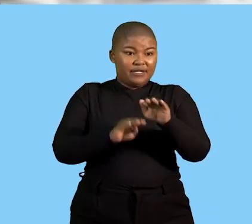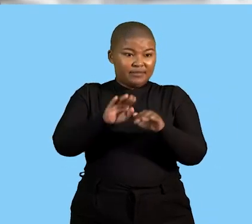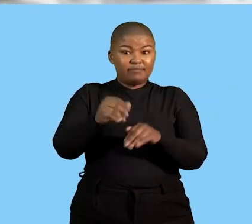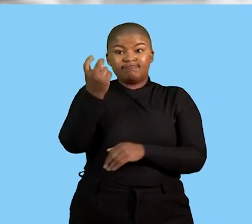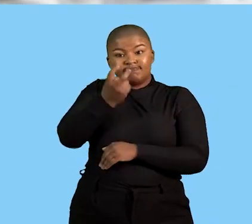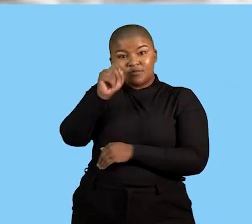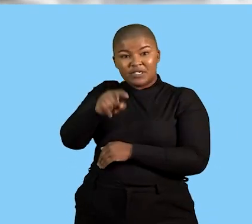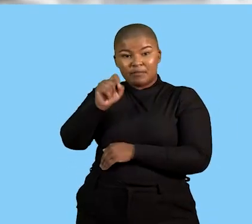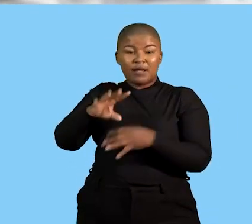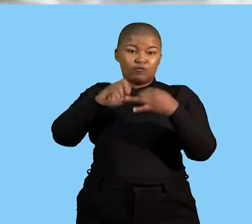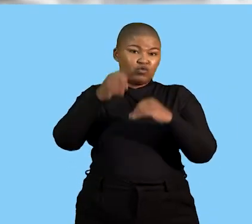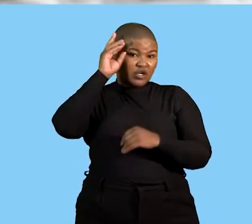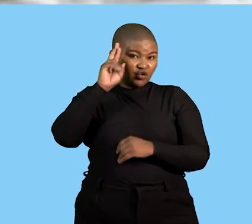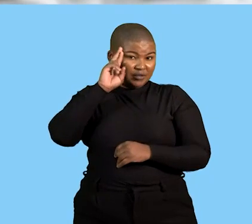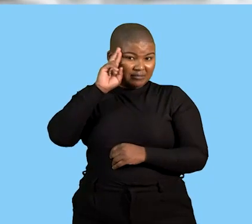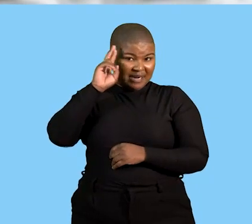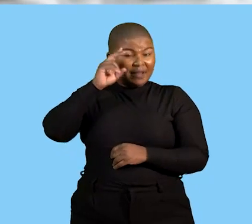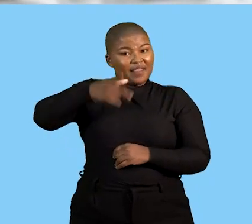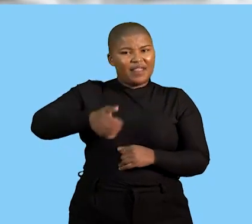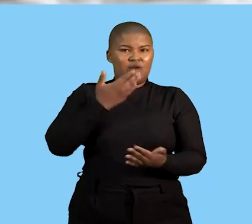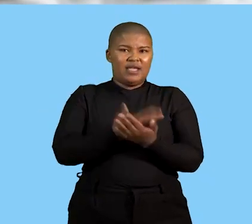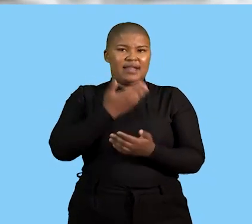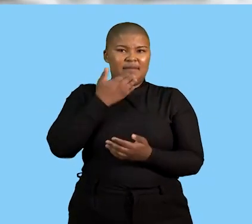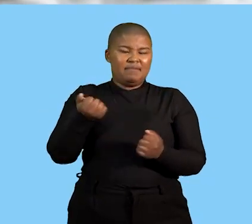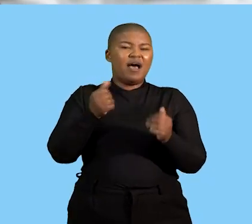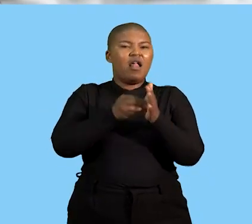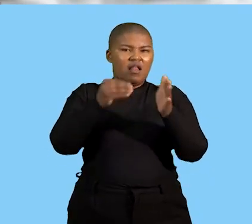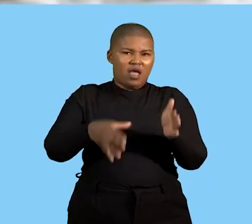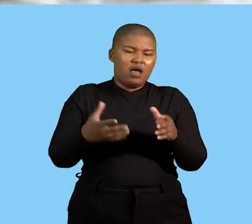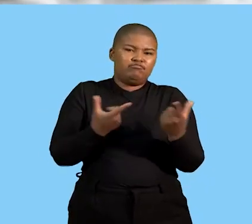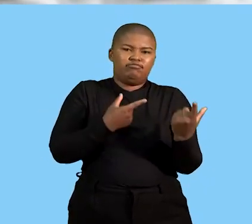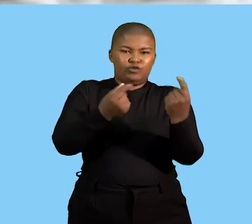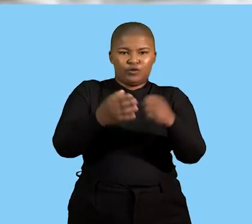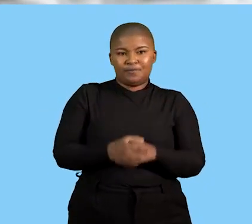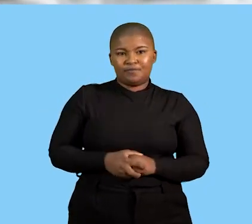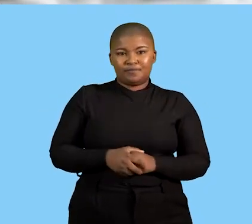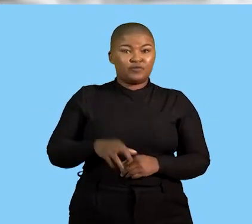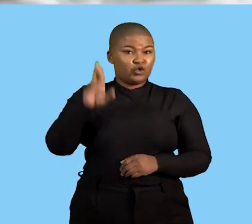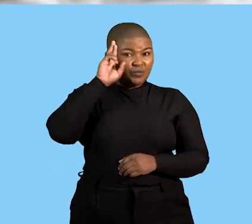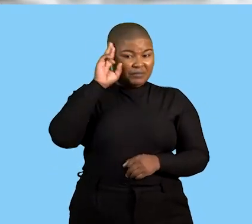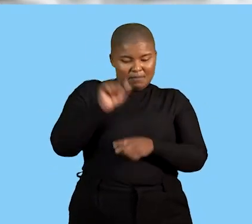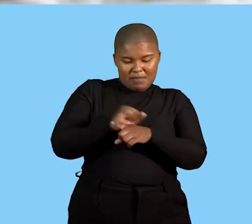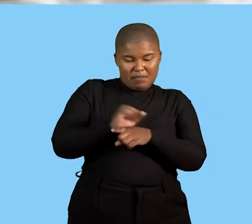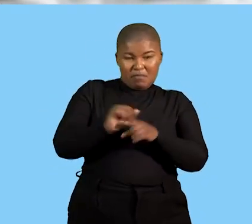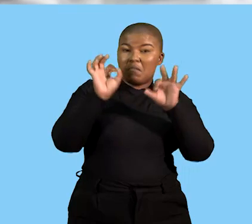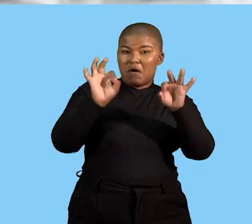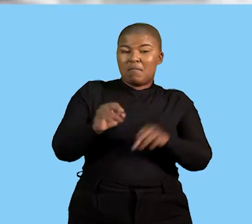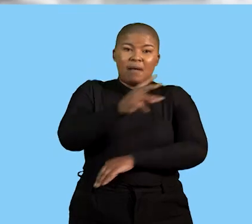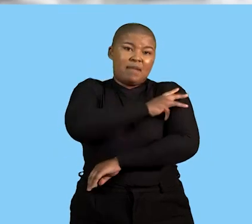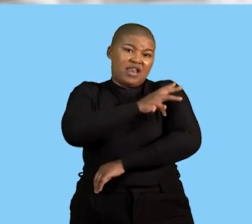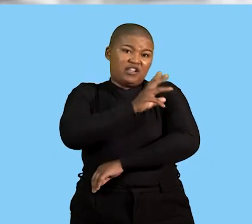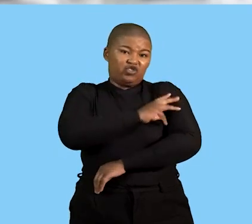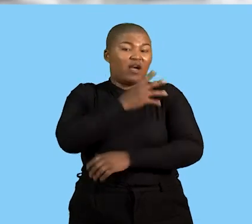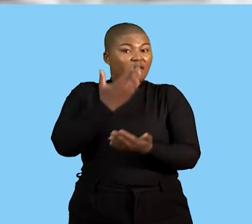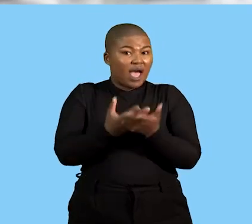so look into them try to remember them so that you become the best learner you are because remember this prepares you to be a proper